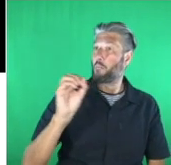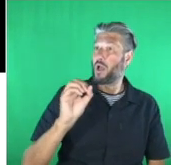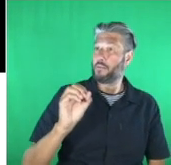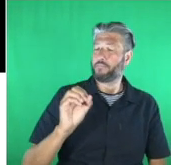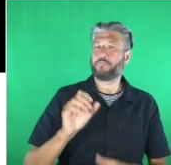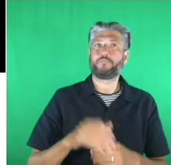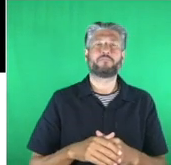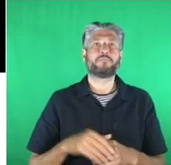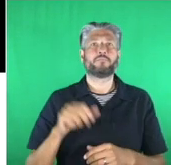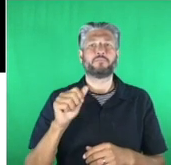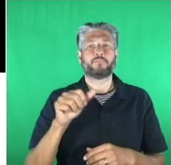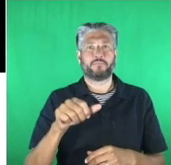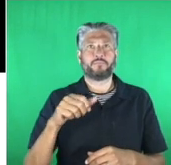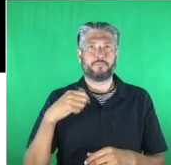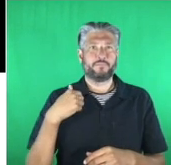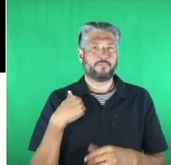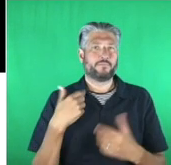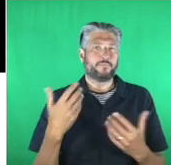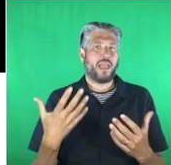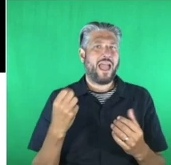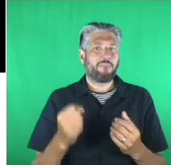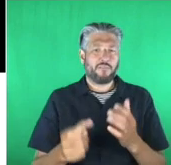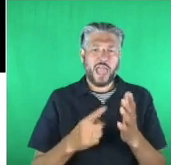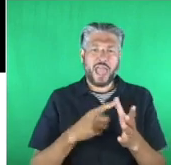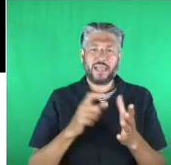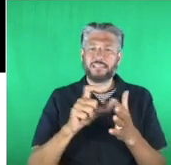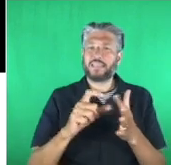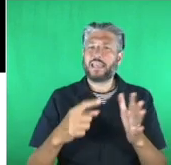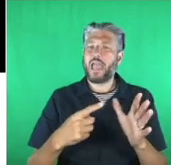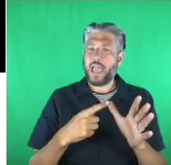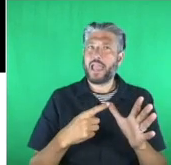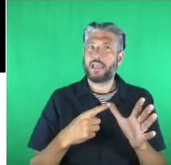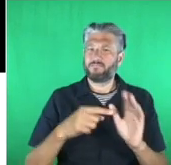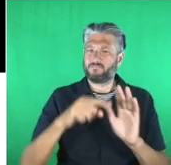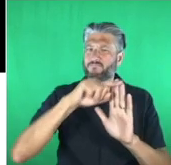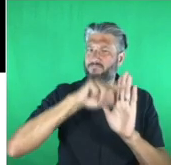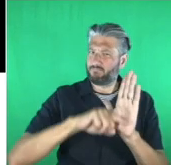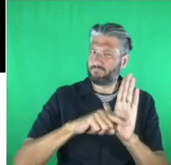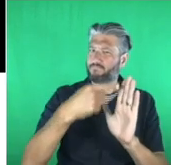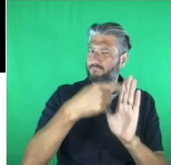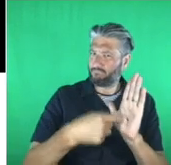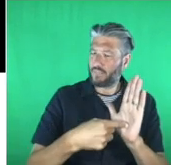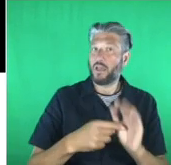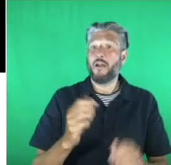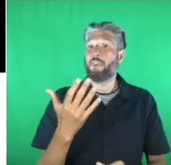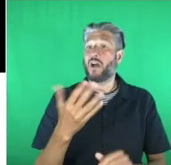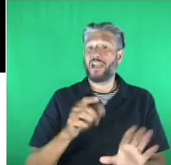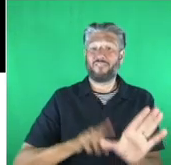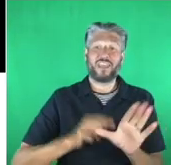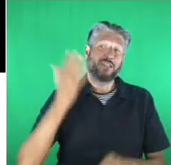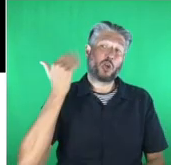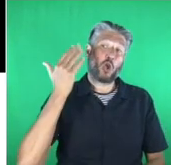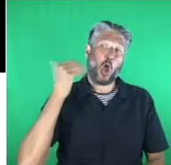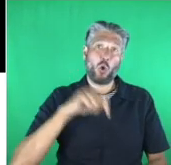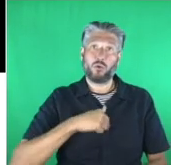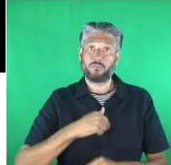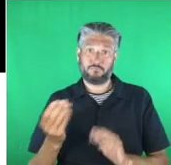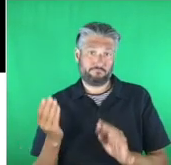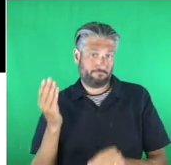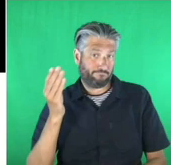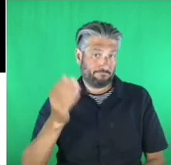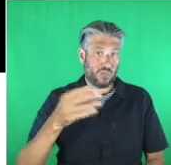of the Americans with Disabilities Act. Five years ago, I went to the White House and met with President Obama